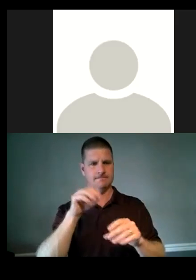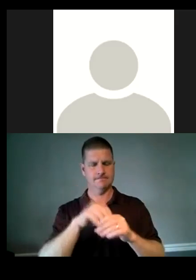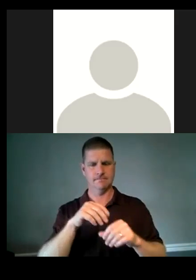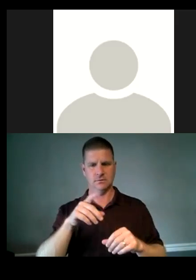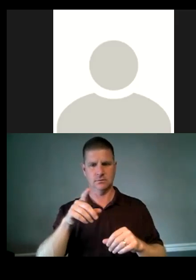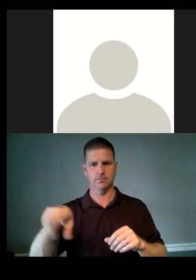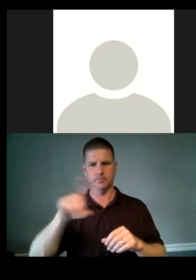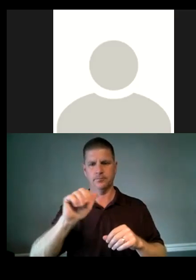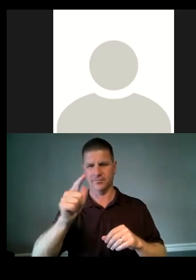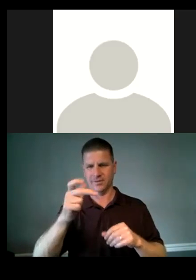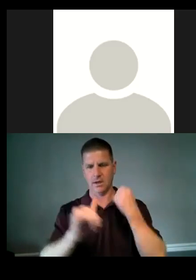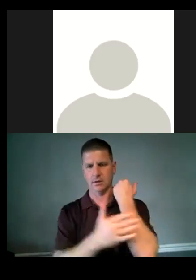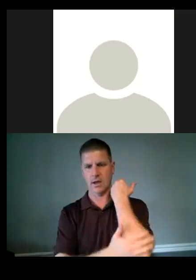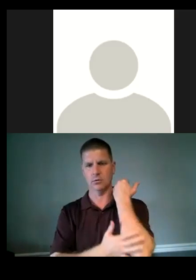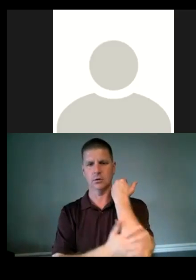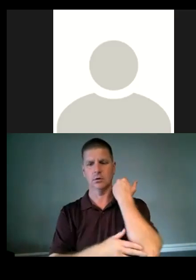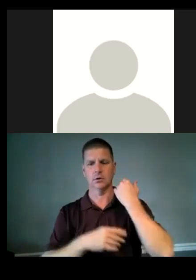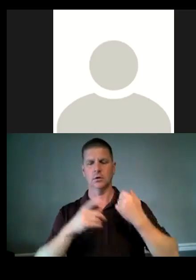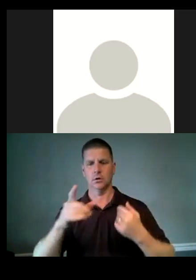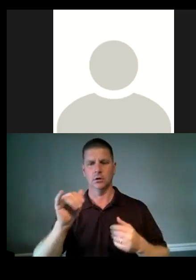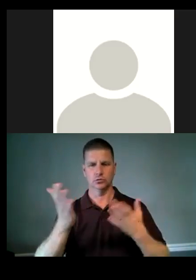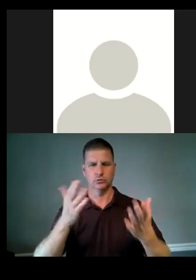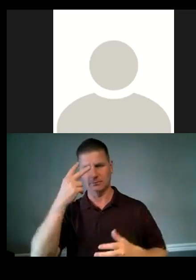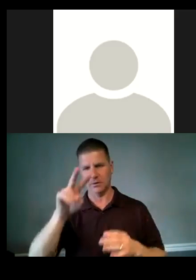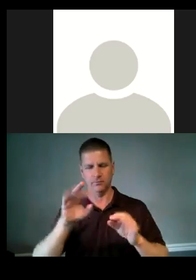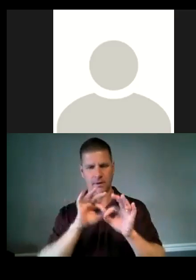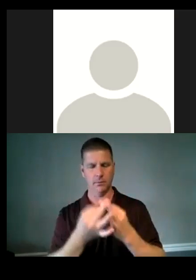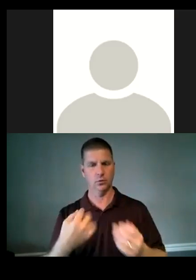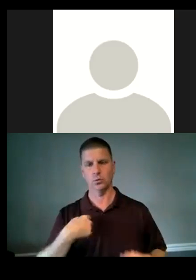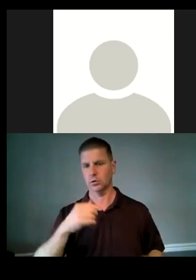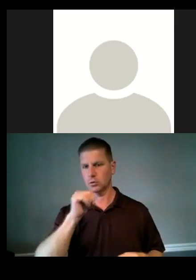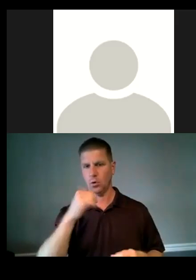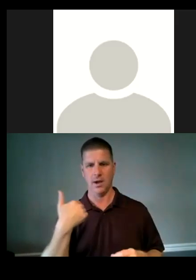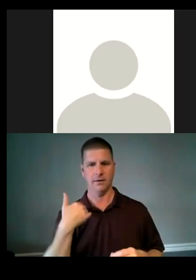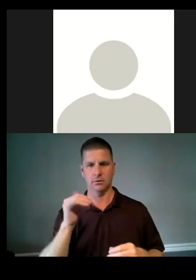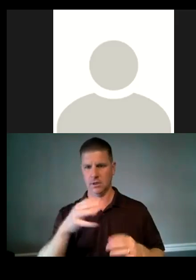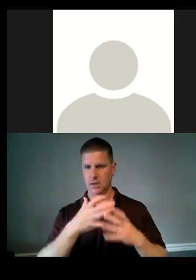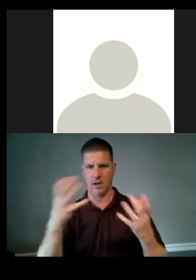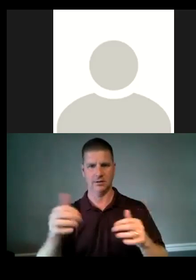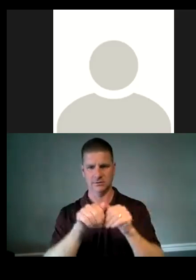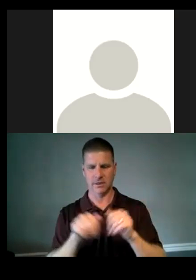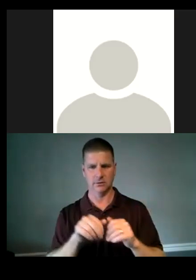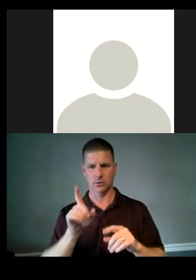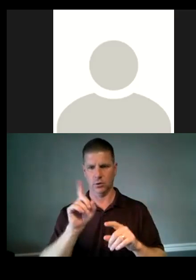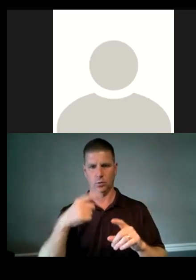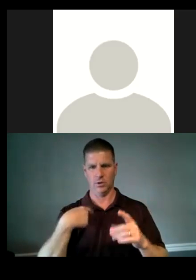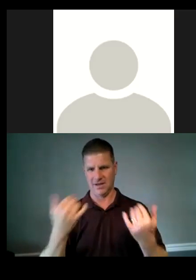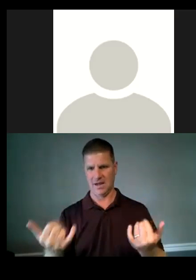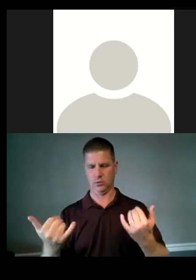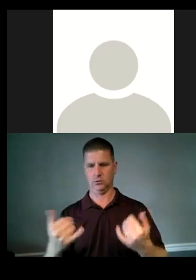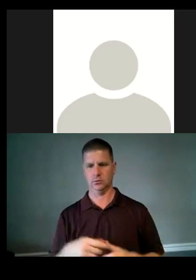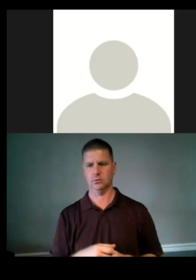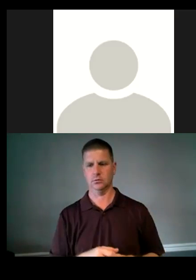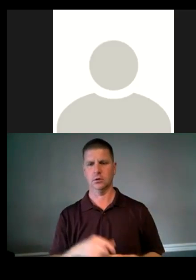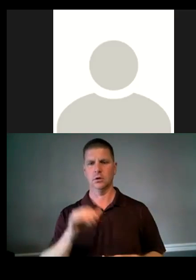Allegheny County. Casa San Jose service the families. We don't have that much space where we are right now that